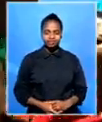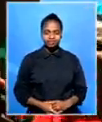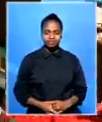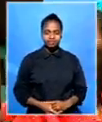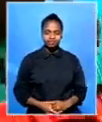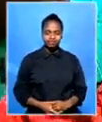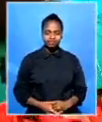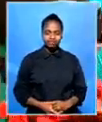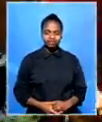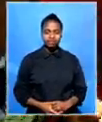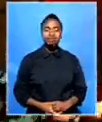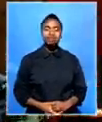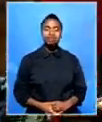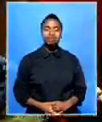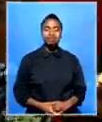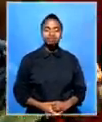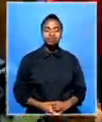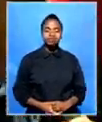Yulissa Ndramela, SBC News, Maseru Lisotho. will of Thank